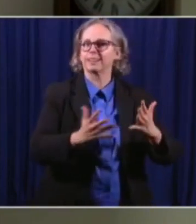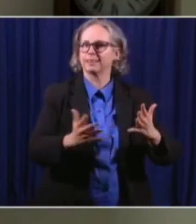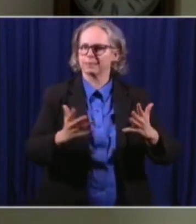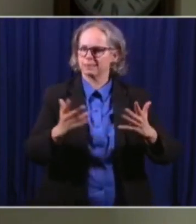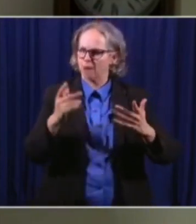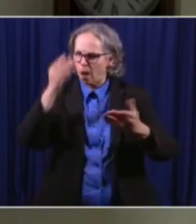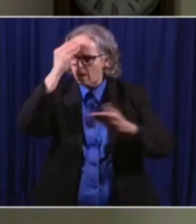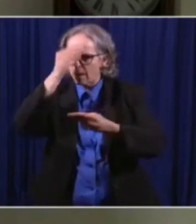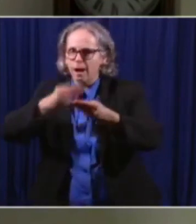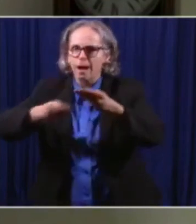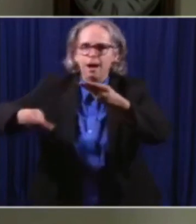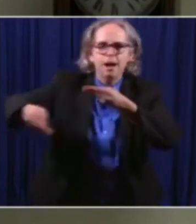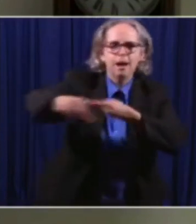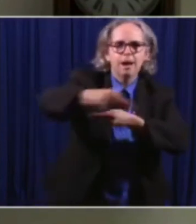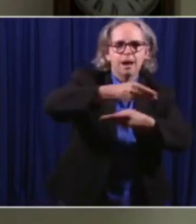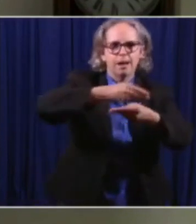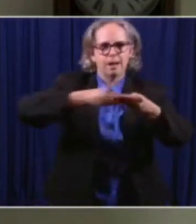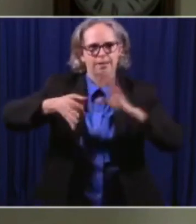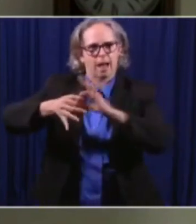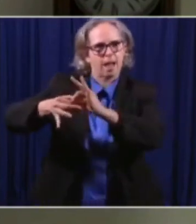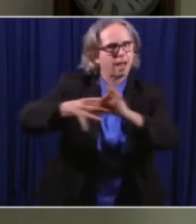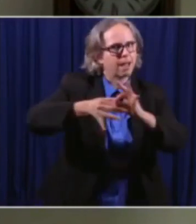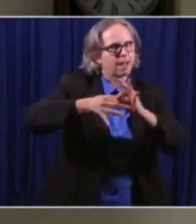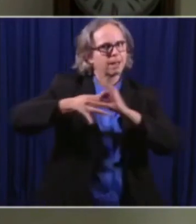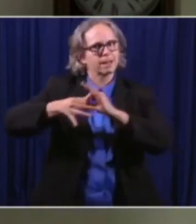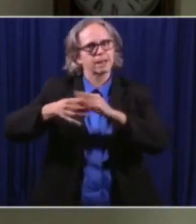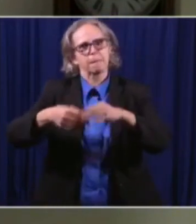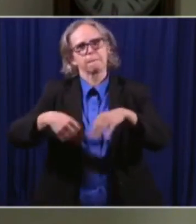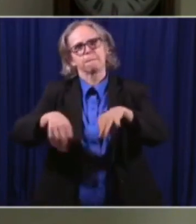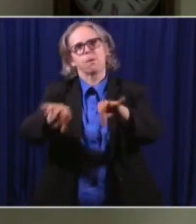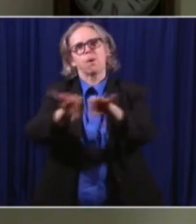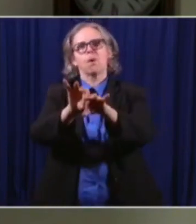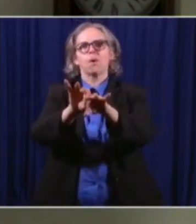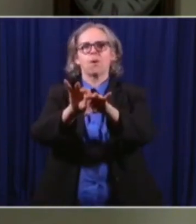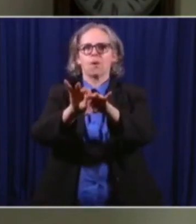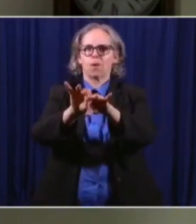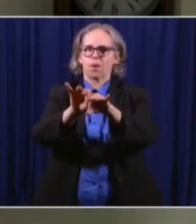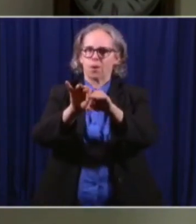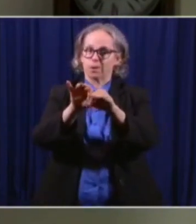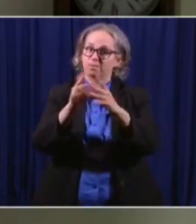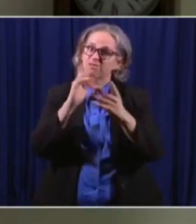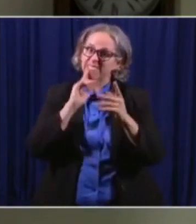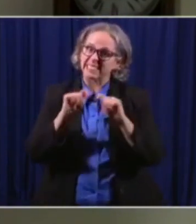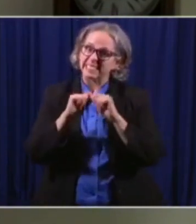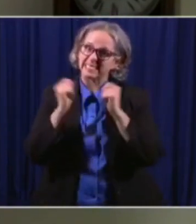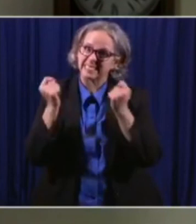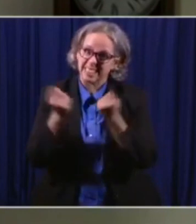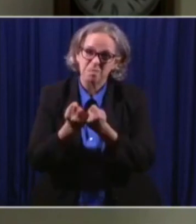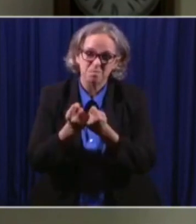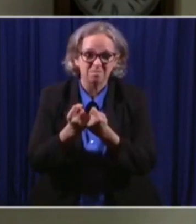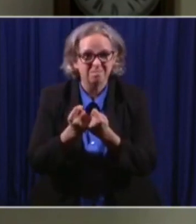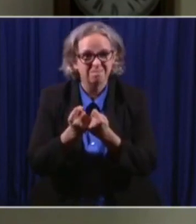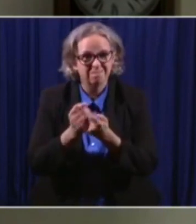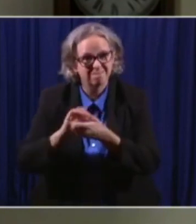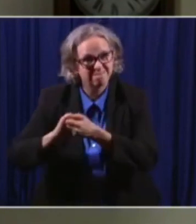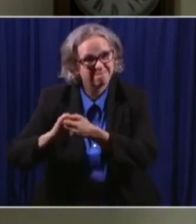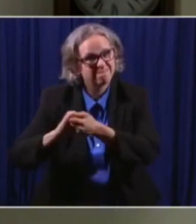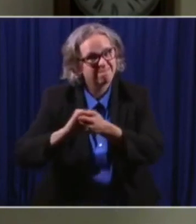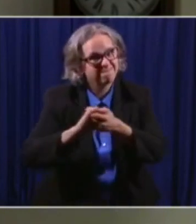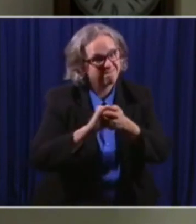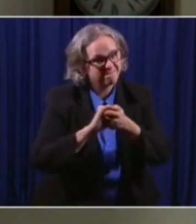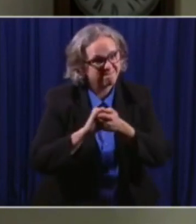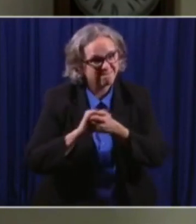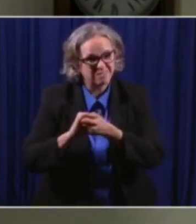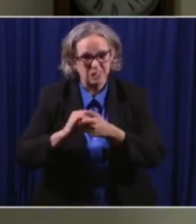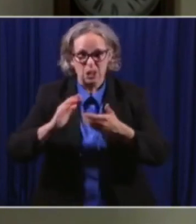chance of being able to stay open. So literally this is a team effort. It's going to take everybody in the community working. And if you don't have a child in school,